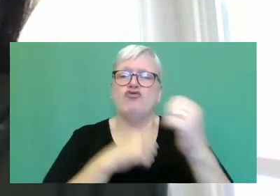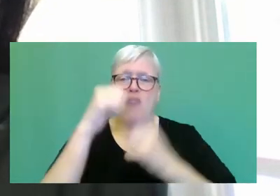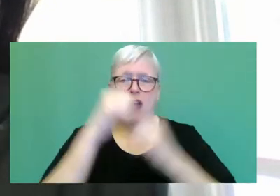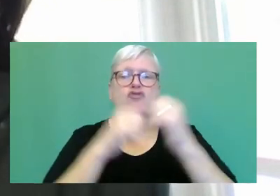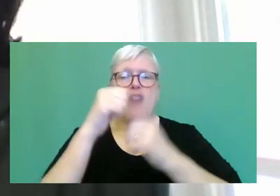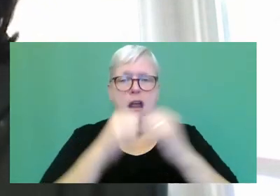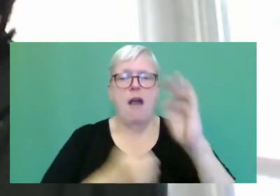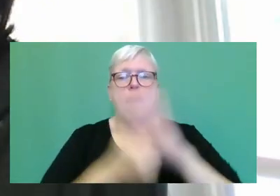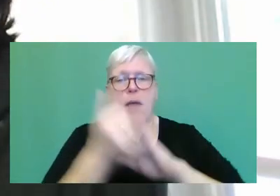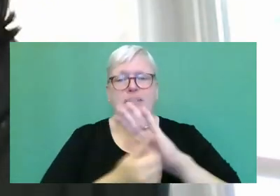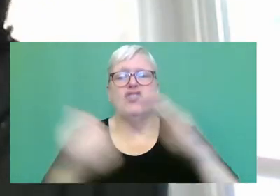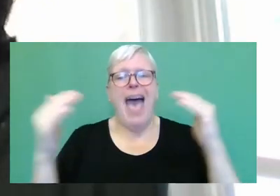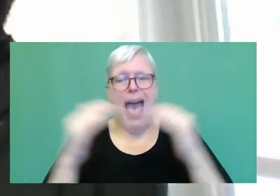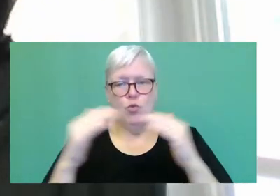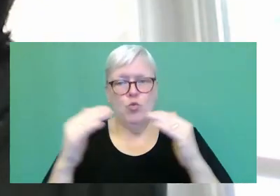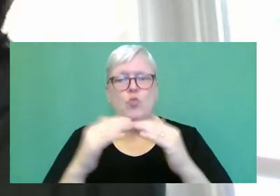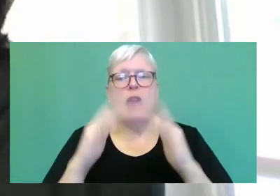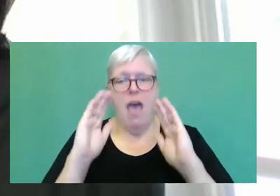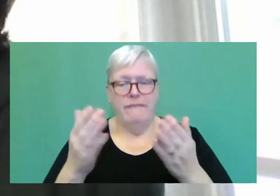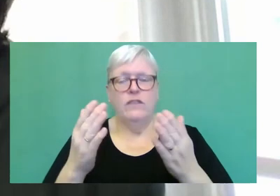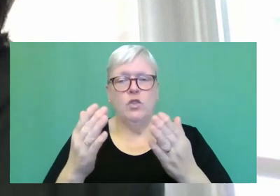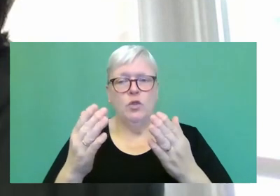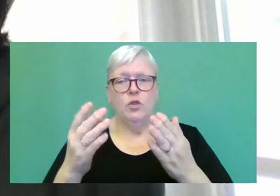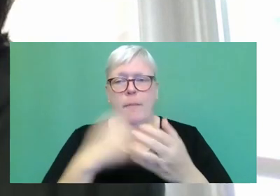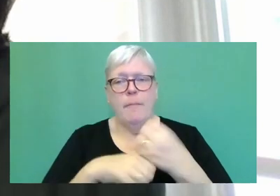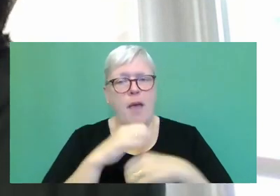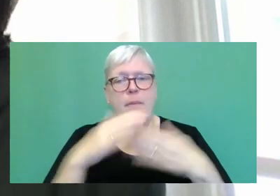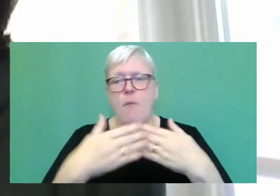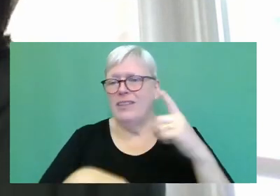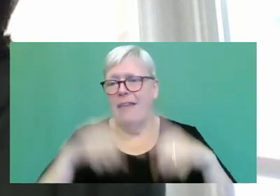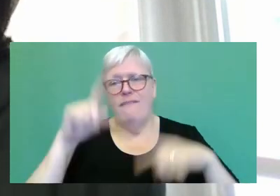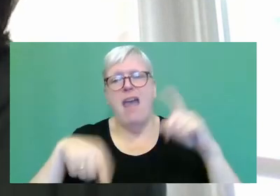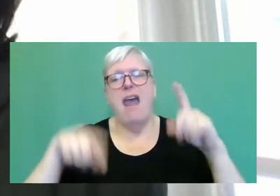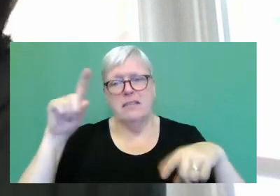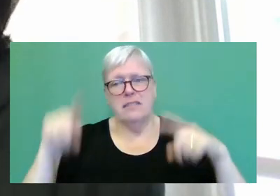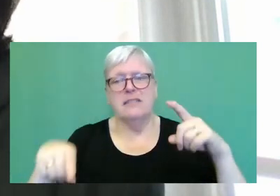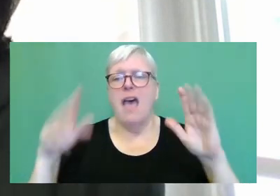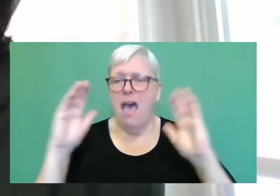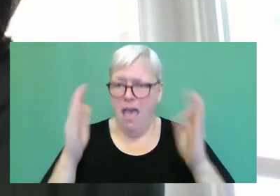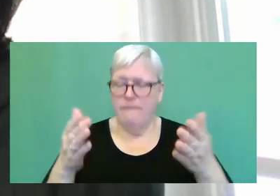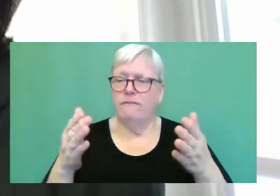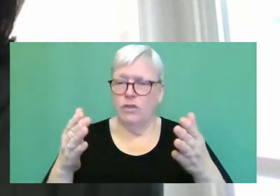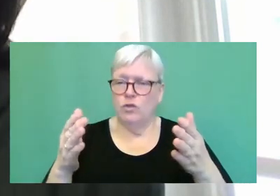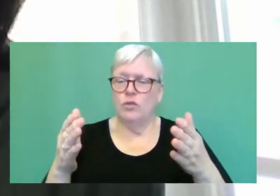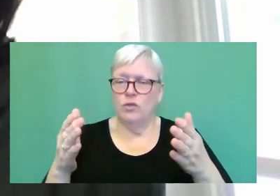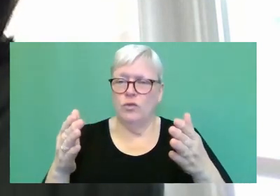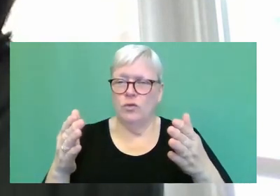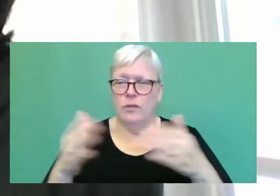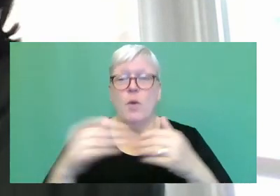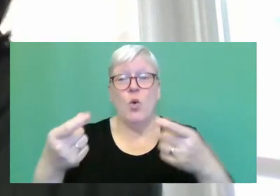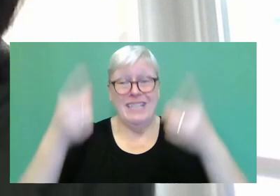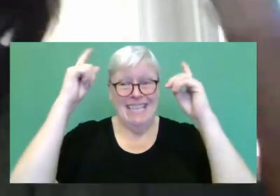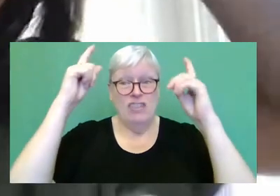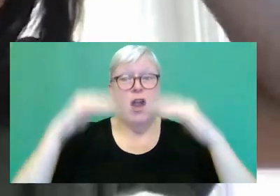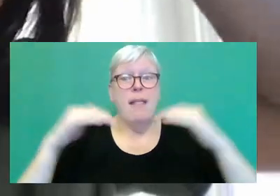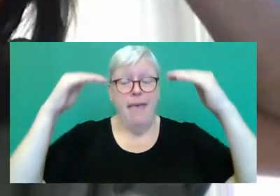houses. They've got to become more diverse, and at senior levels, and that is starting